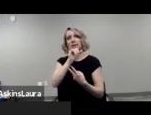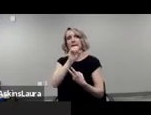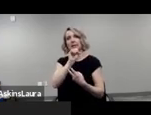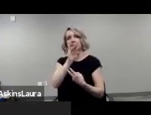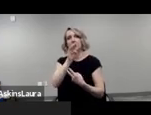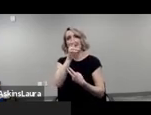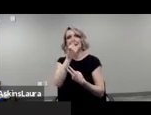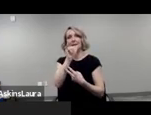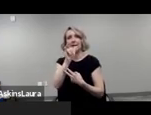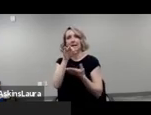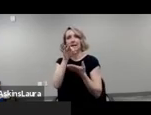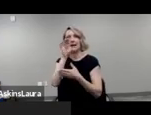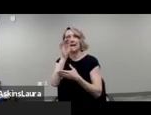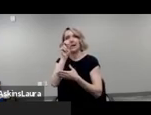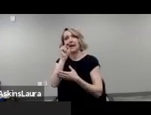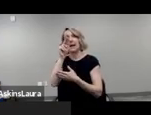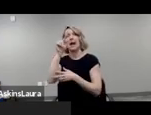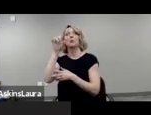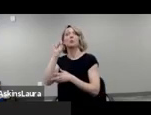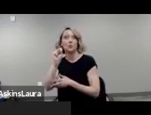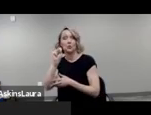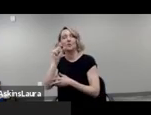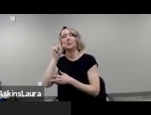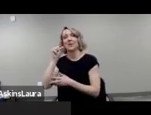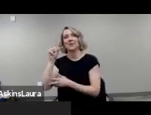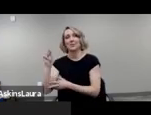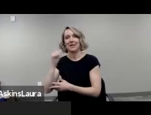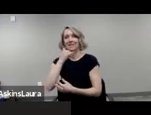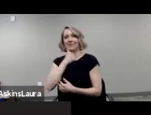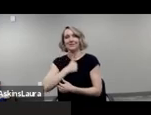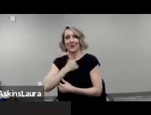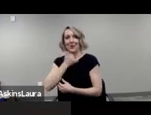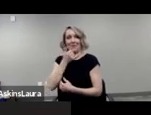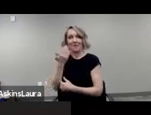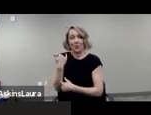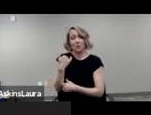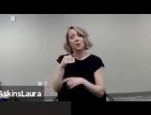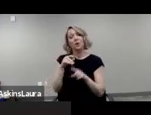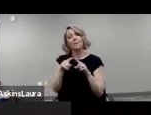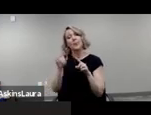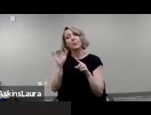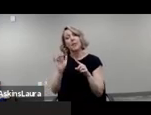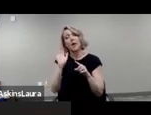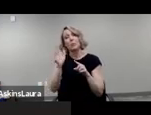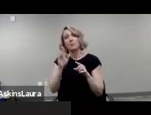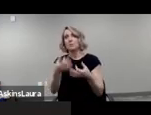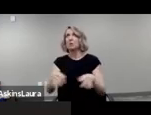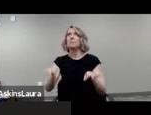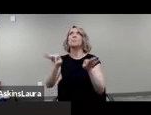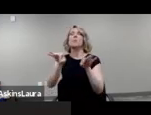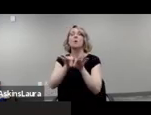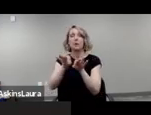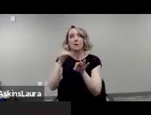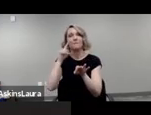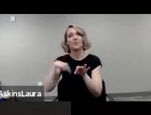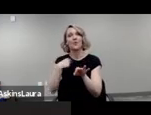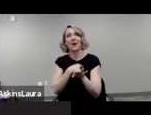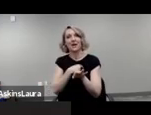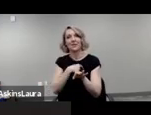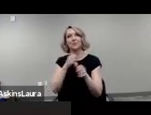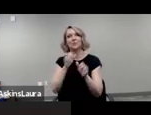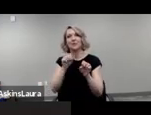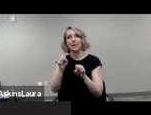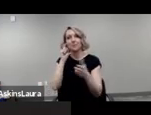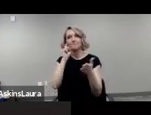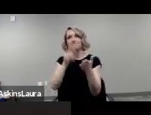counts sorry disability counts 2020 um is going to be essential for us making sure how our community is